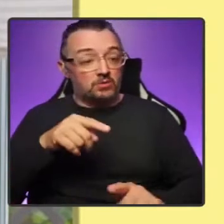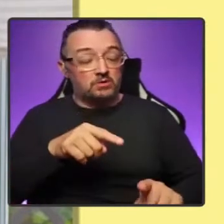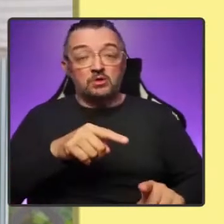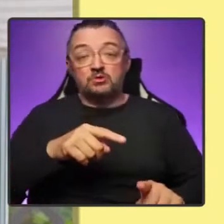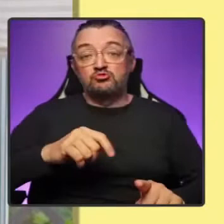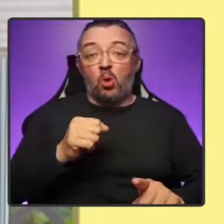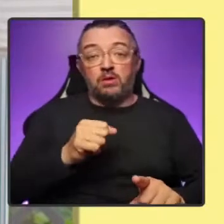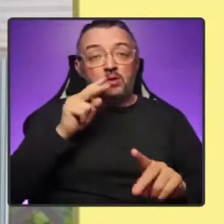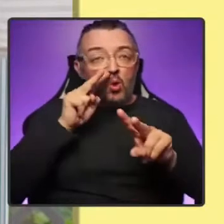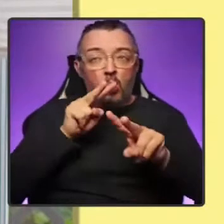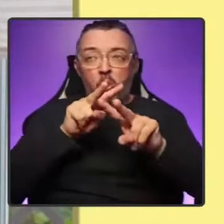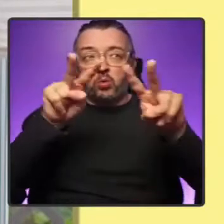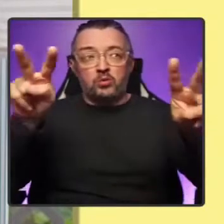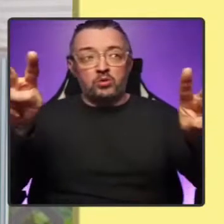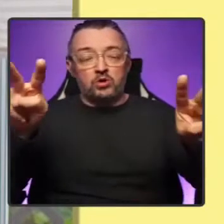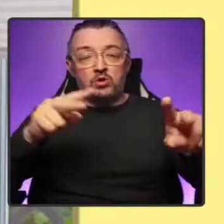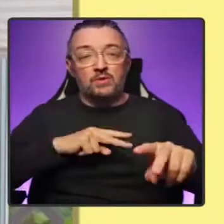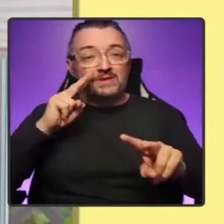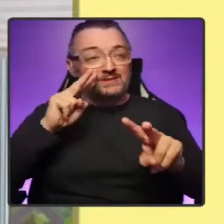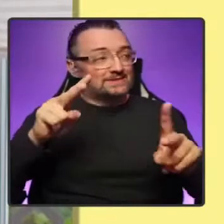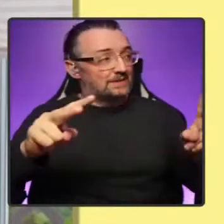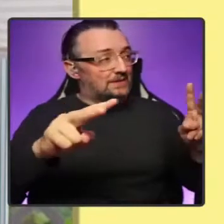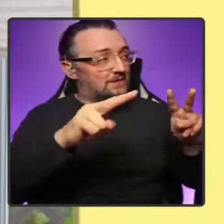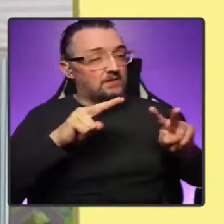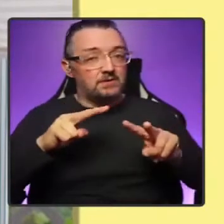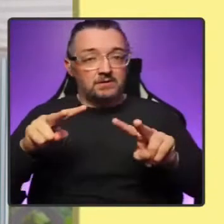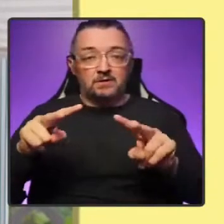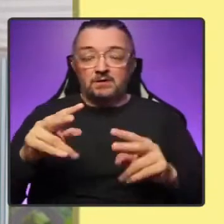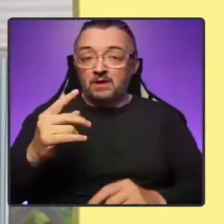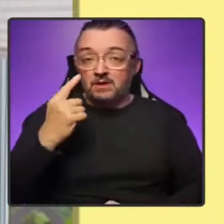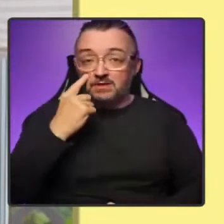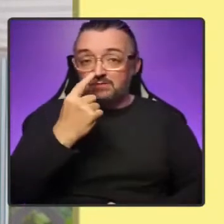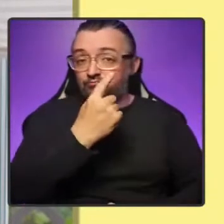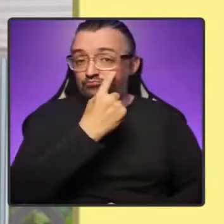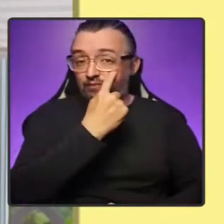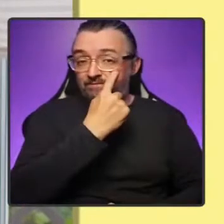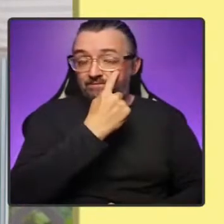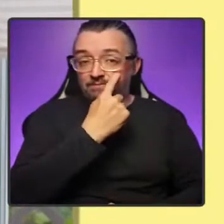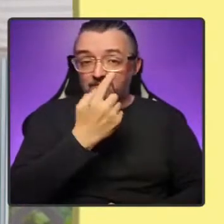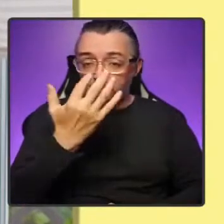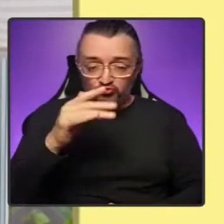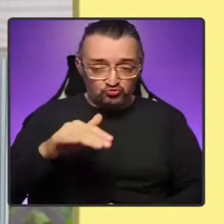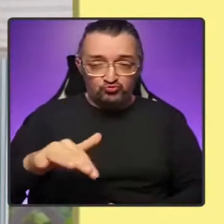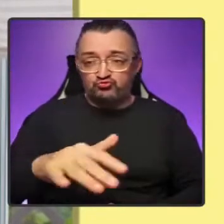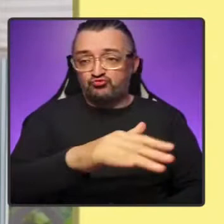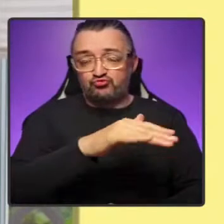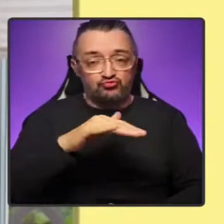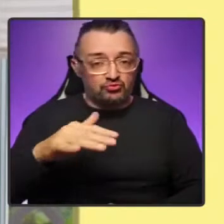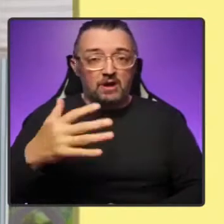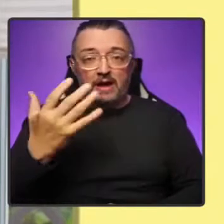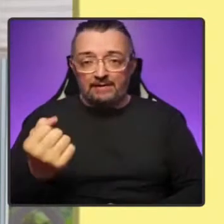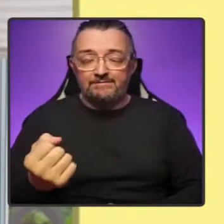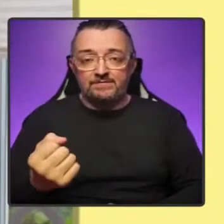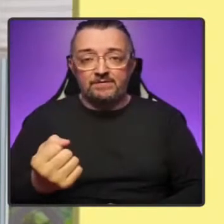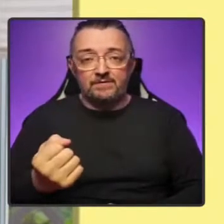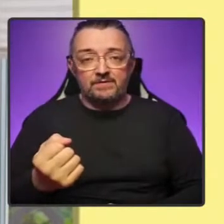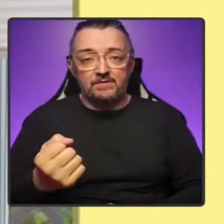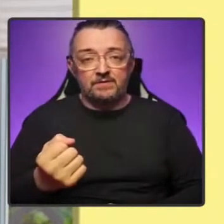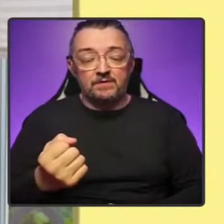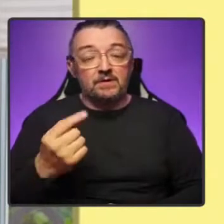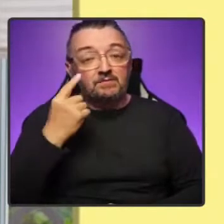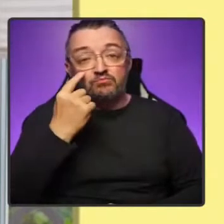see all around us, we evidence right there in front of our eyes. The evidence that